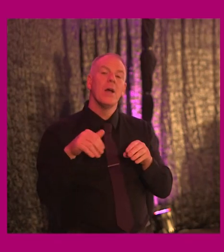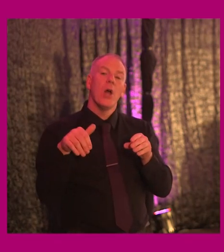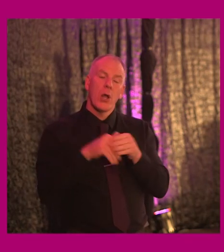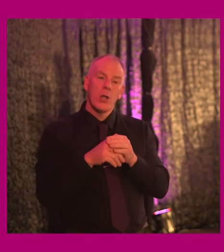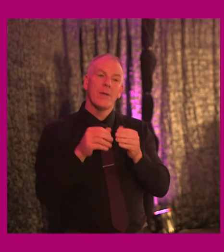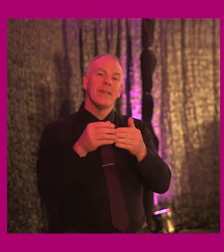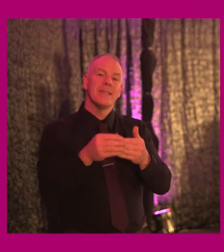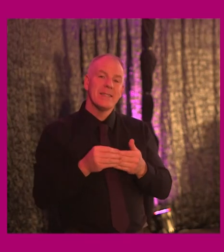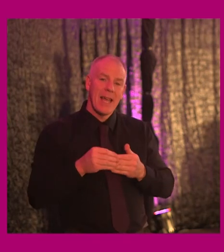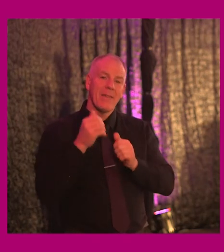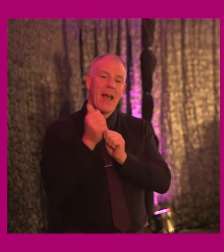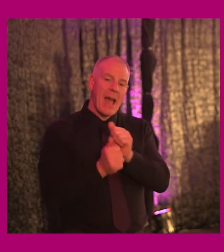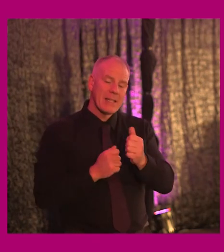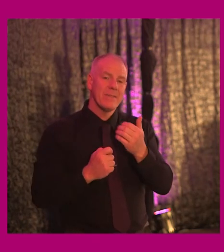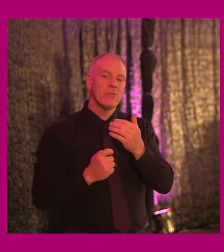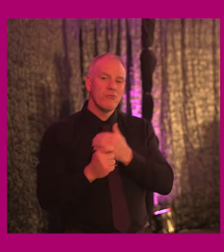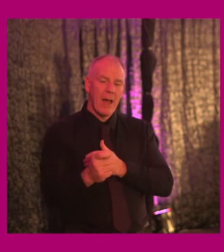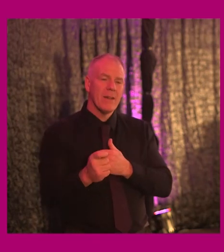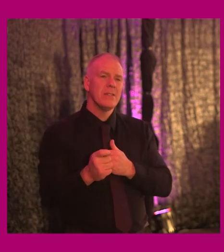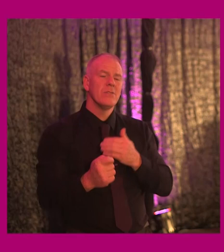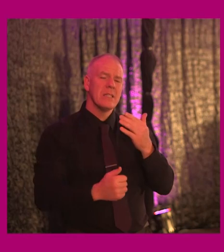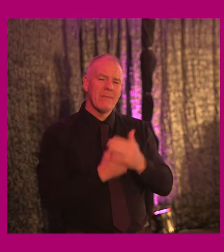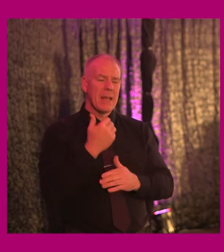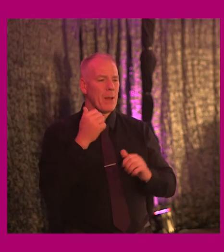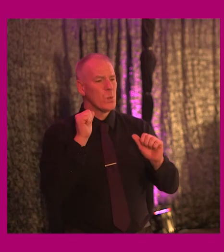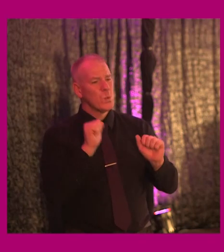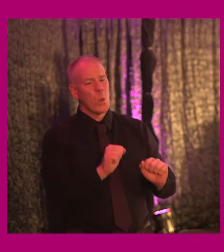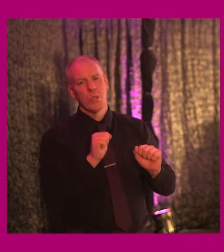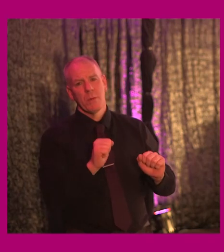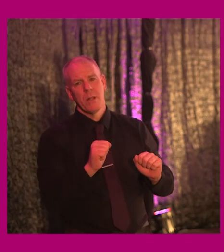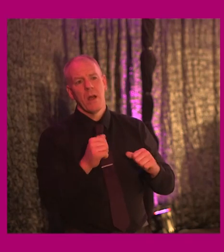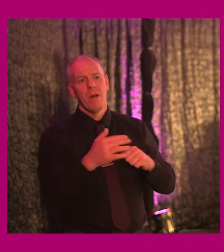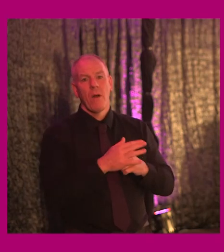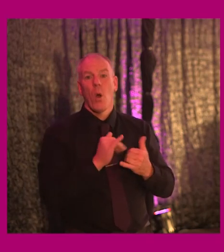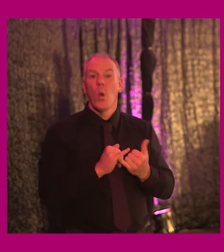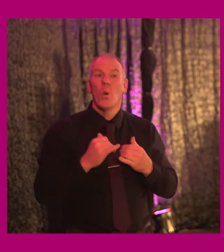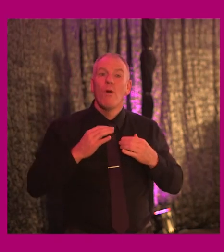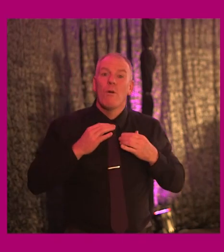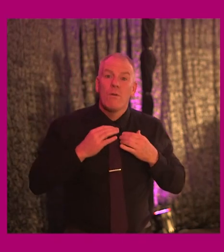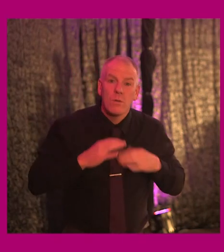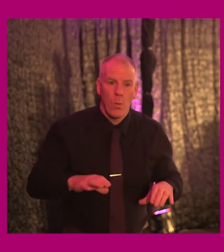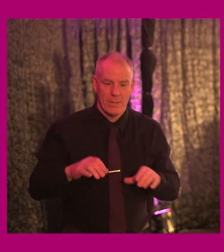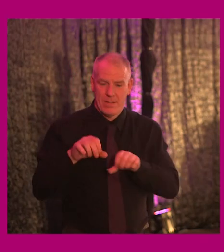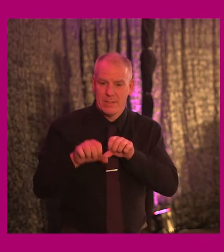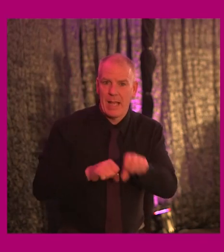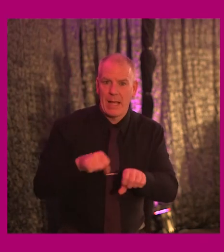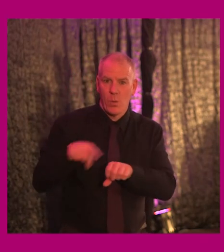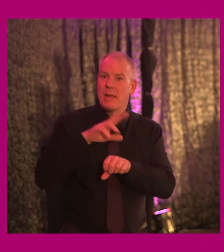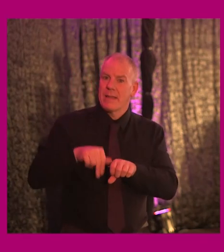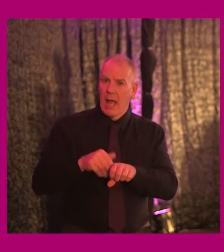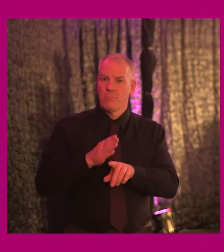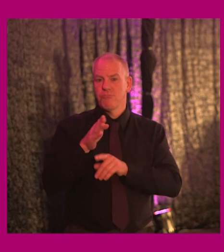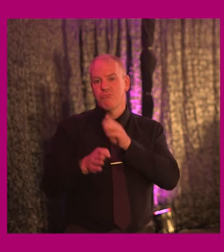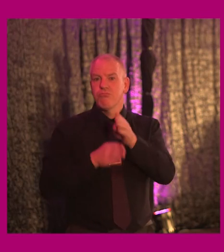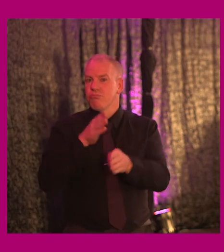active travel to develop suitable spaces for the non-cycling public so that we can get around, so that we can have